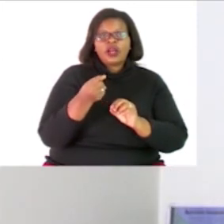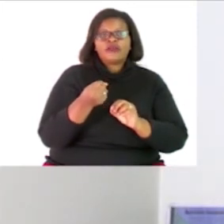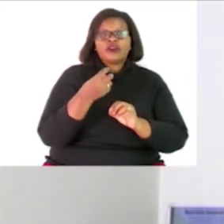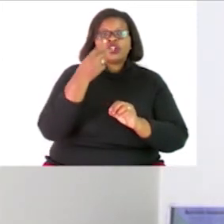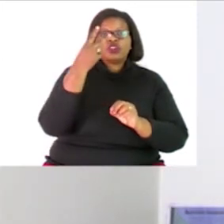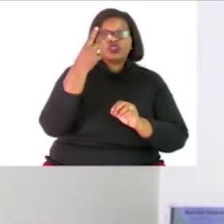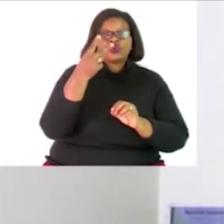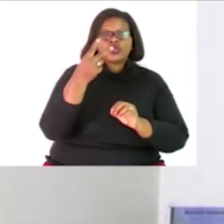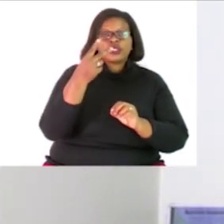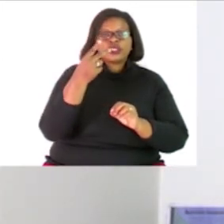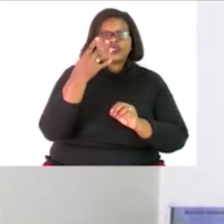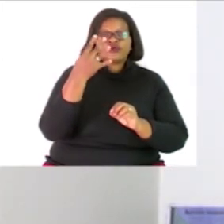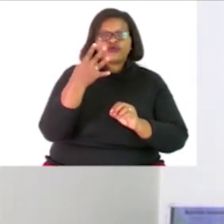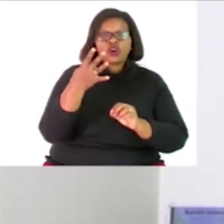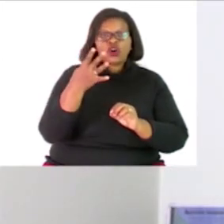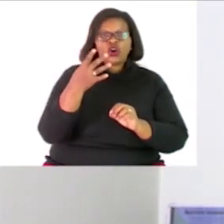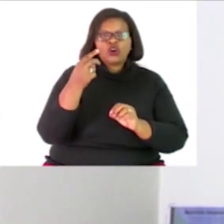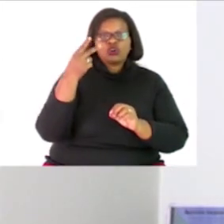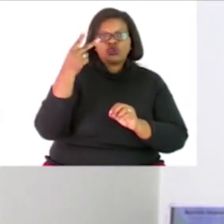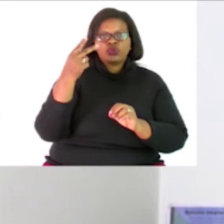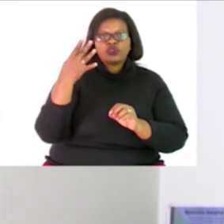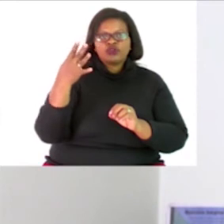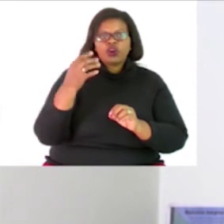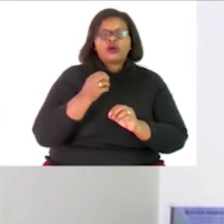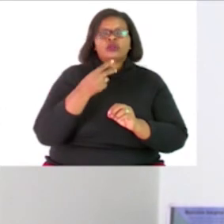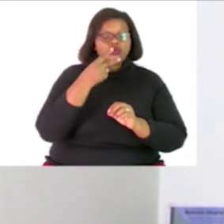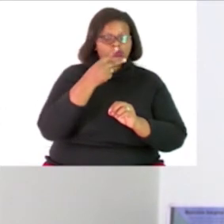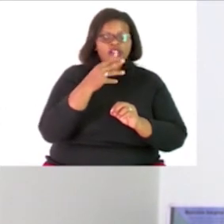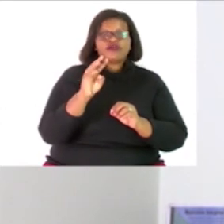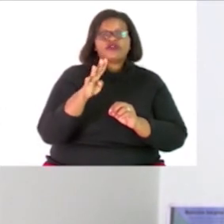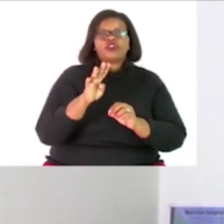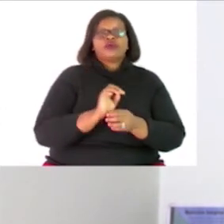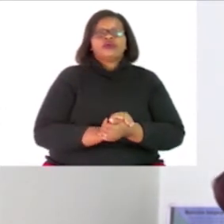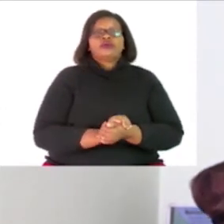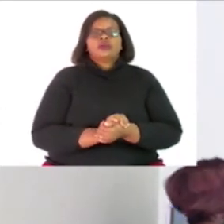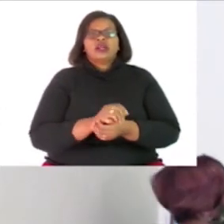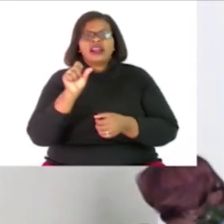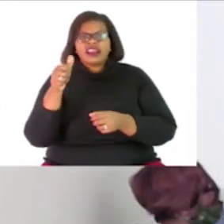what which one he says twenty four another one